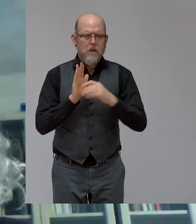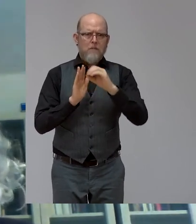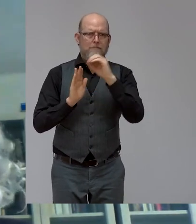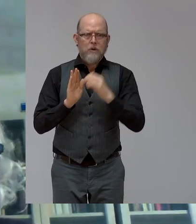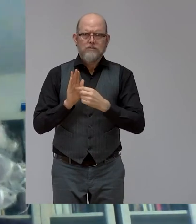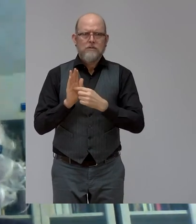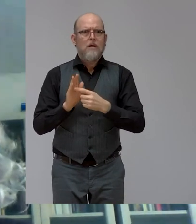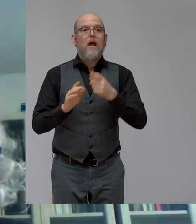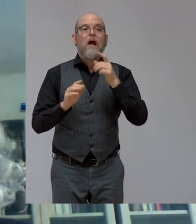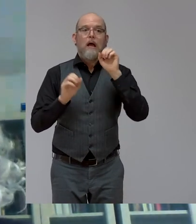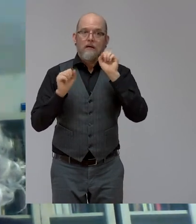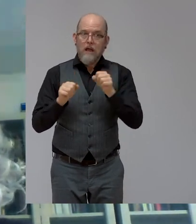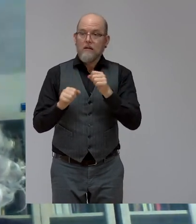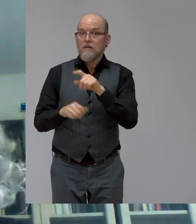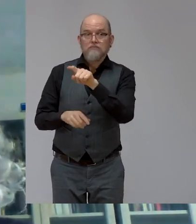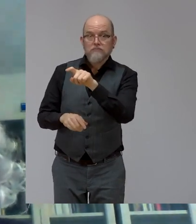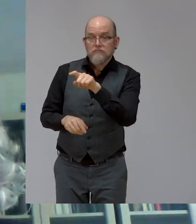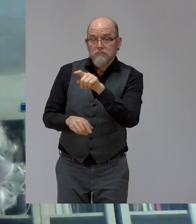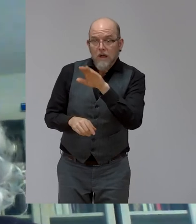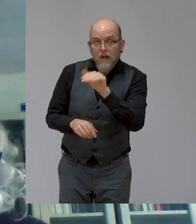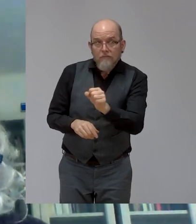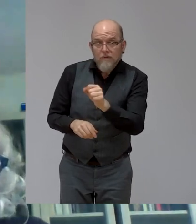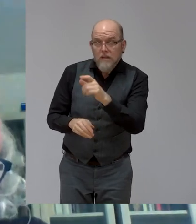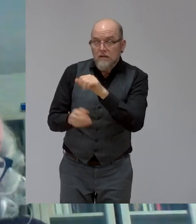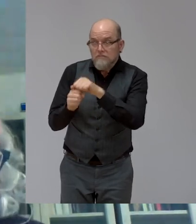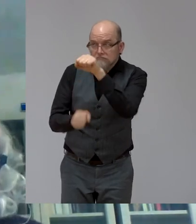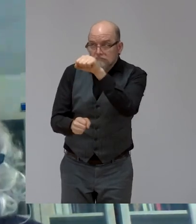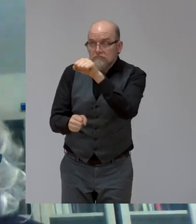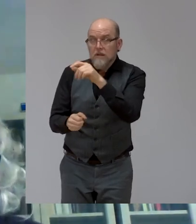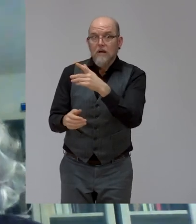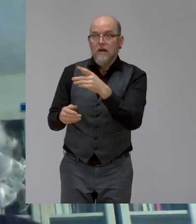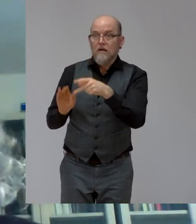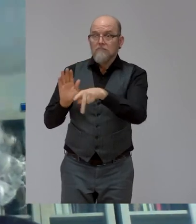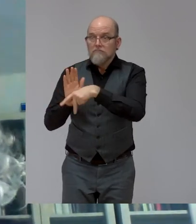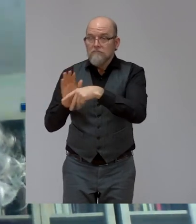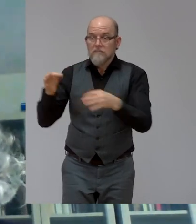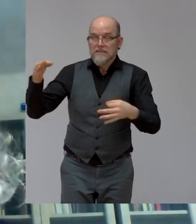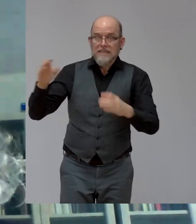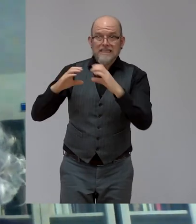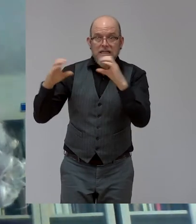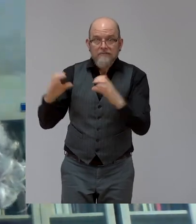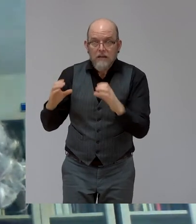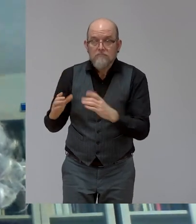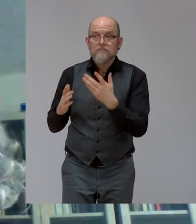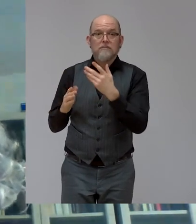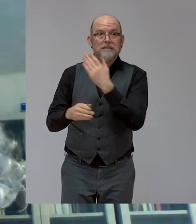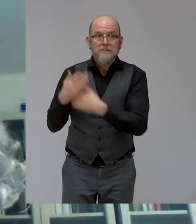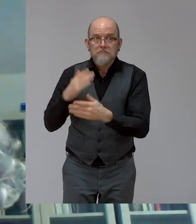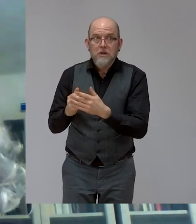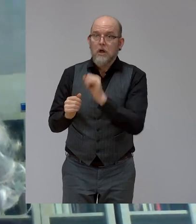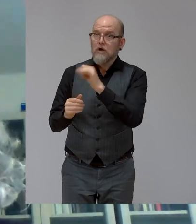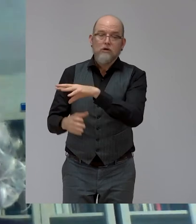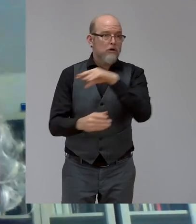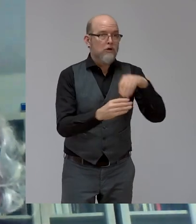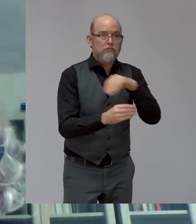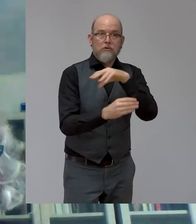a disability. They will probably have a disability certificate or a card, because if they are employing them, they will then be able to count that employment against